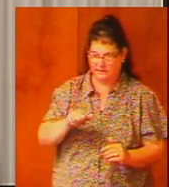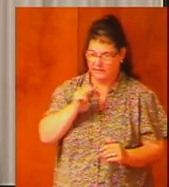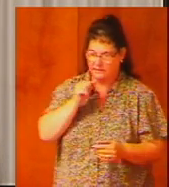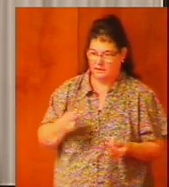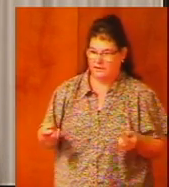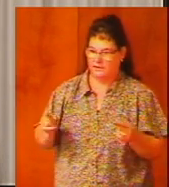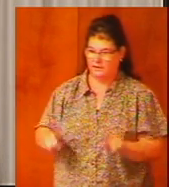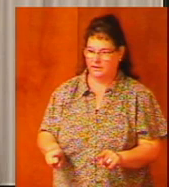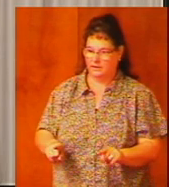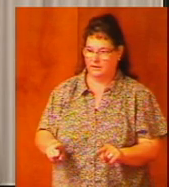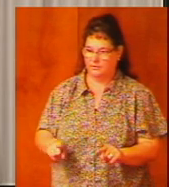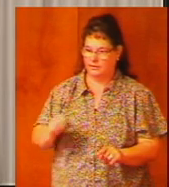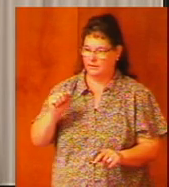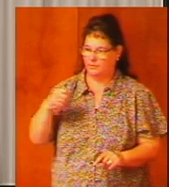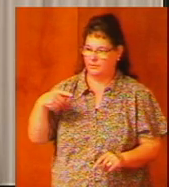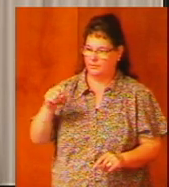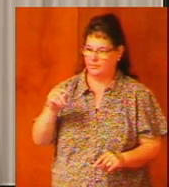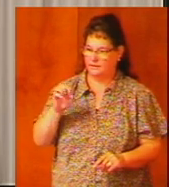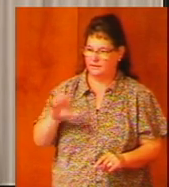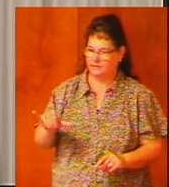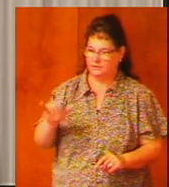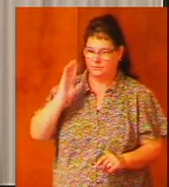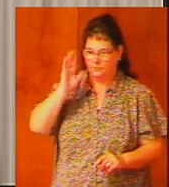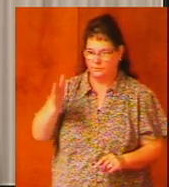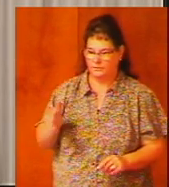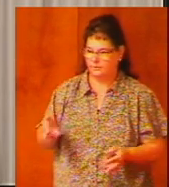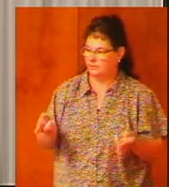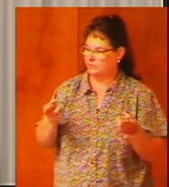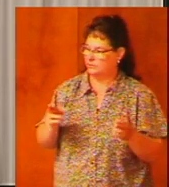done apostasy will be the result